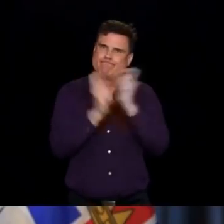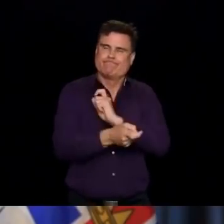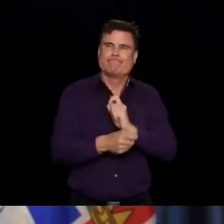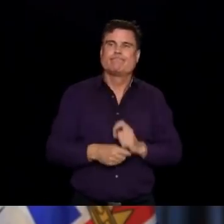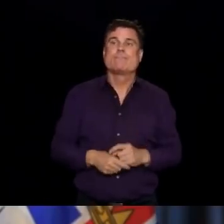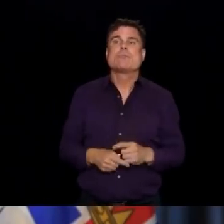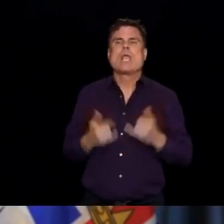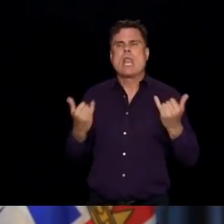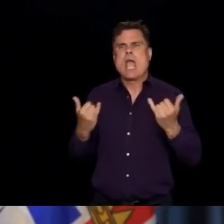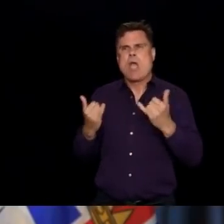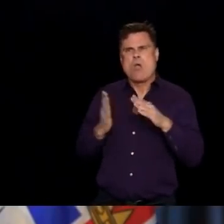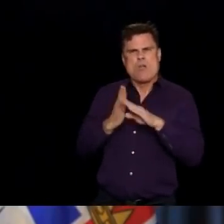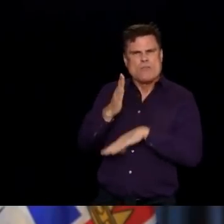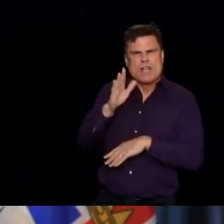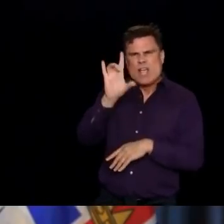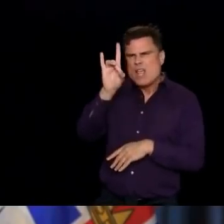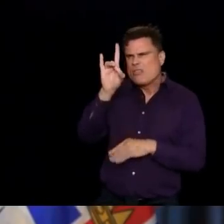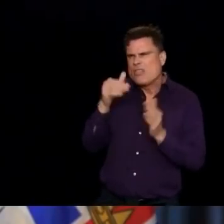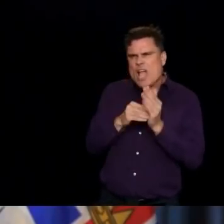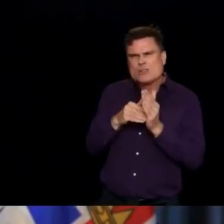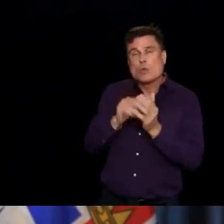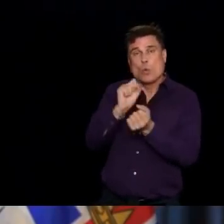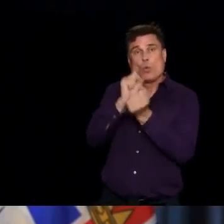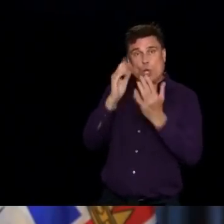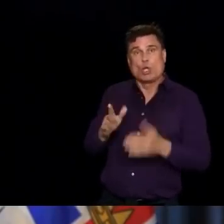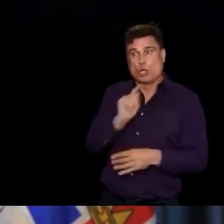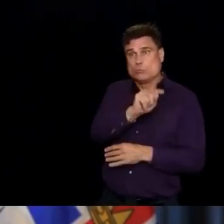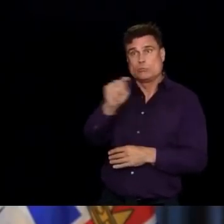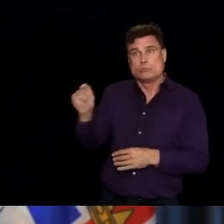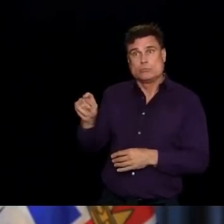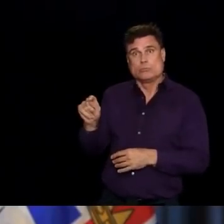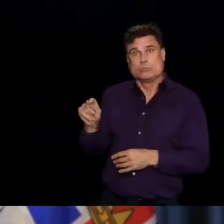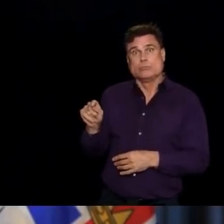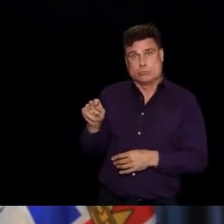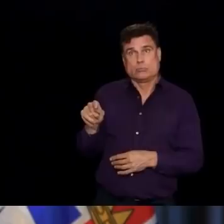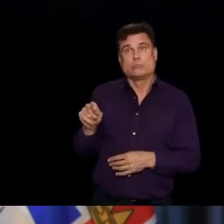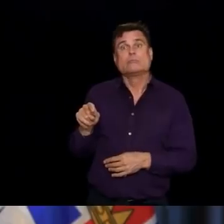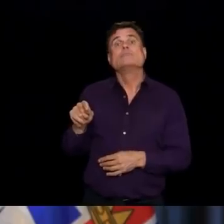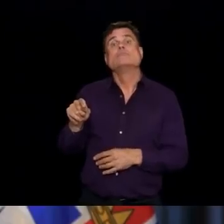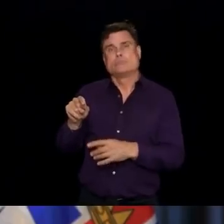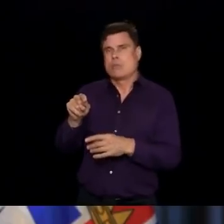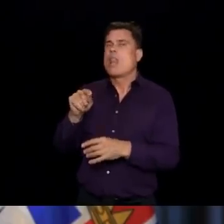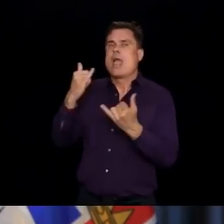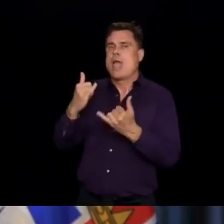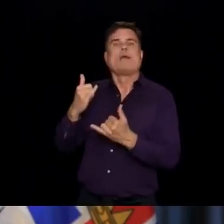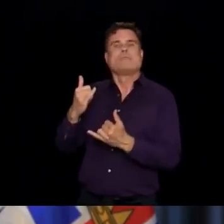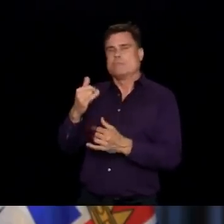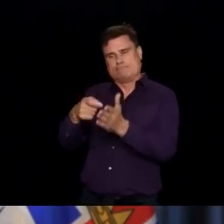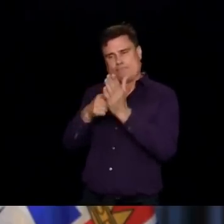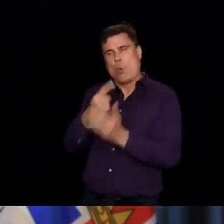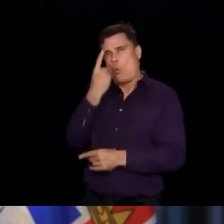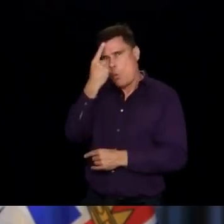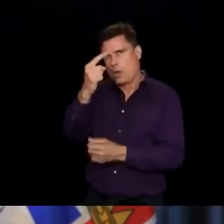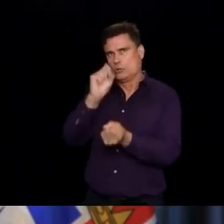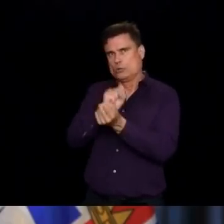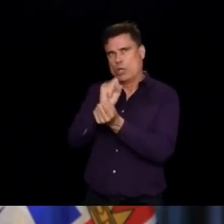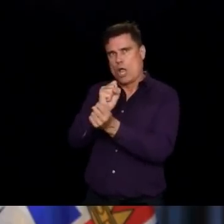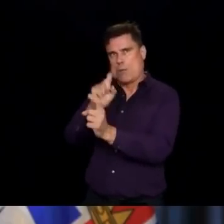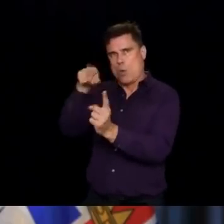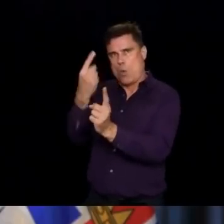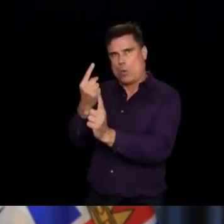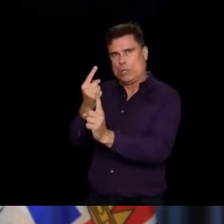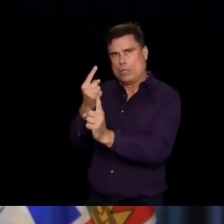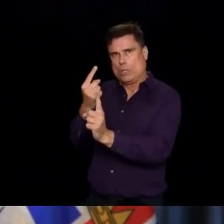and supporting that with public dollars. The money this past week provided to long-term care homes